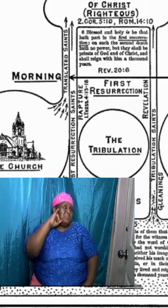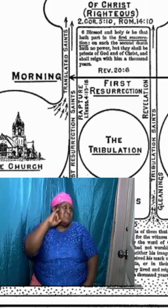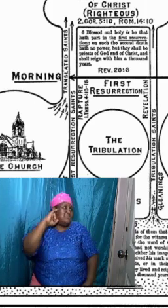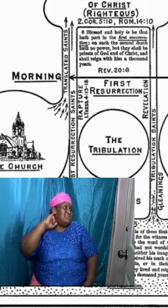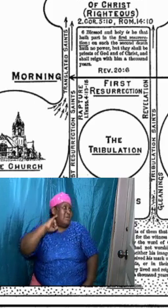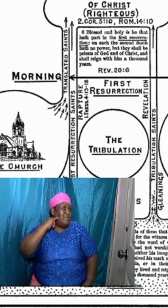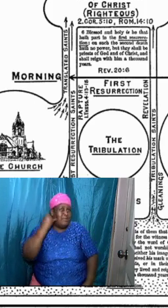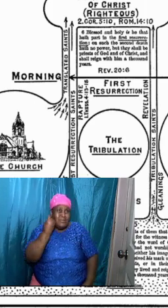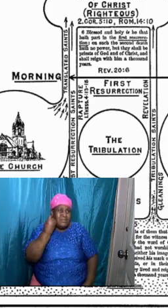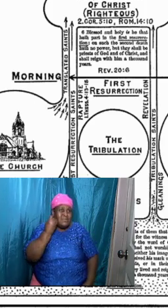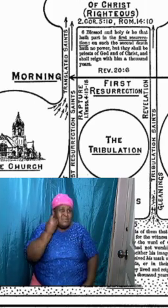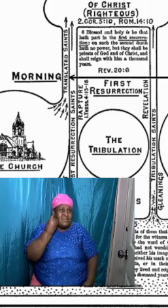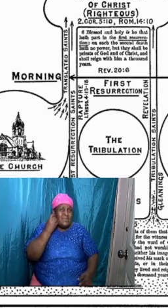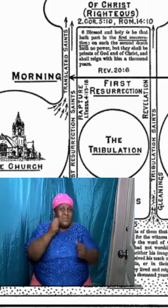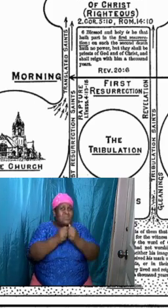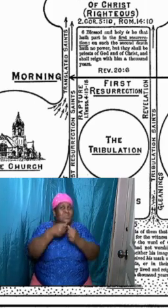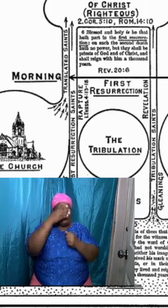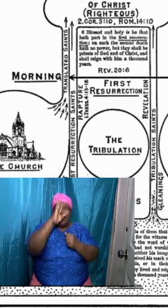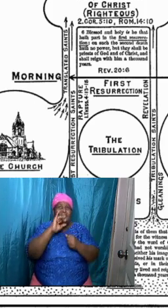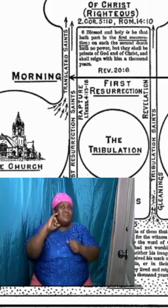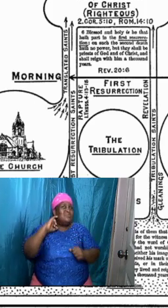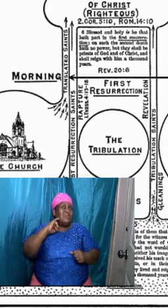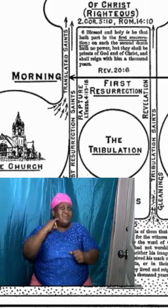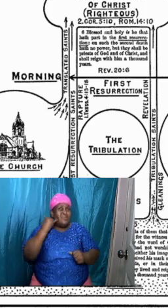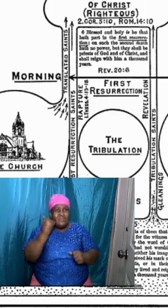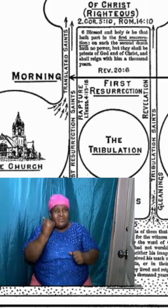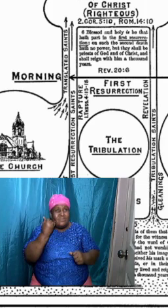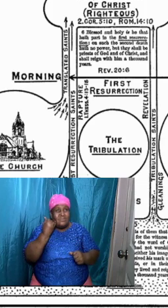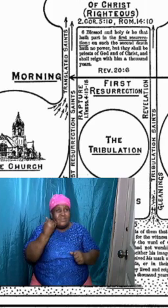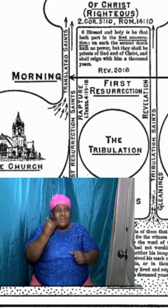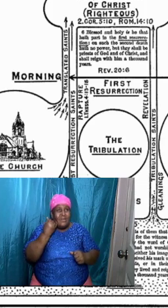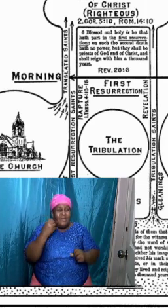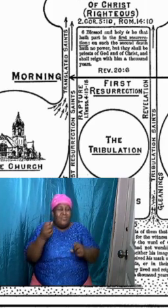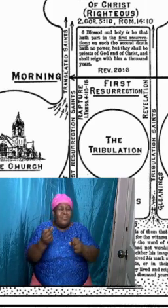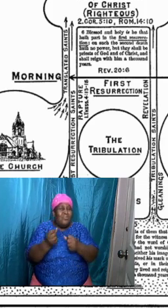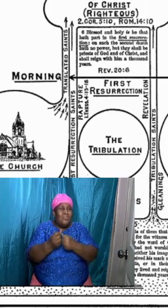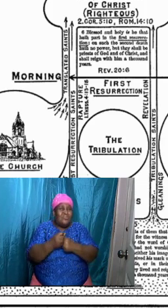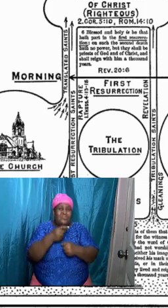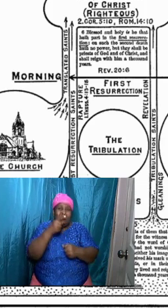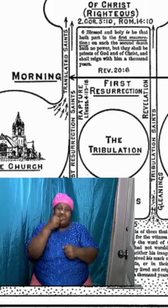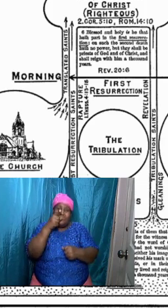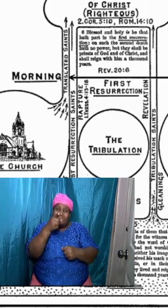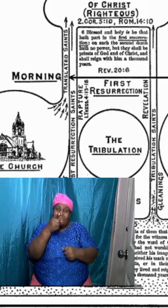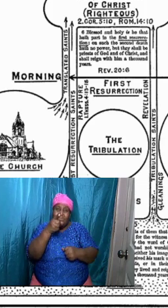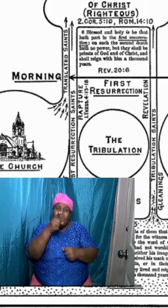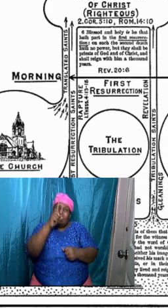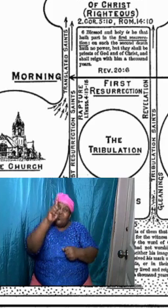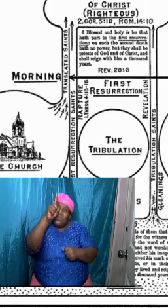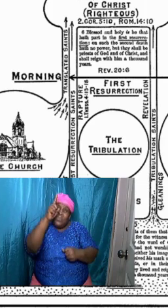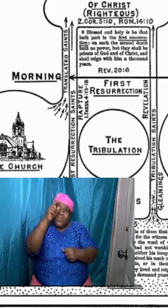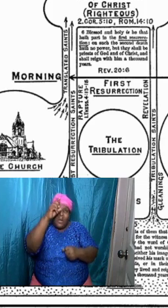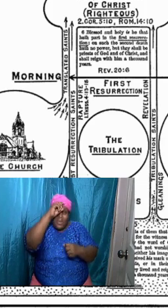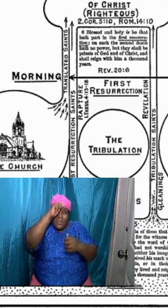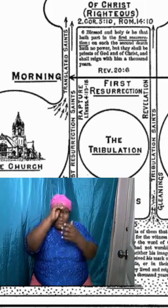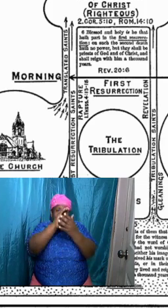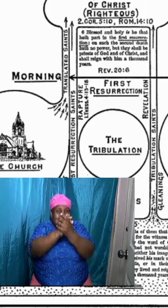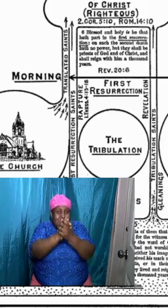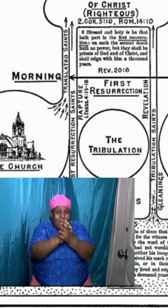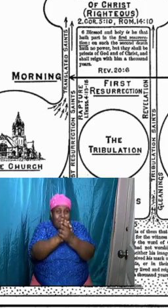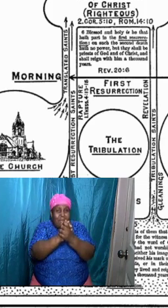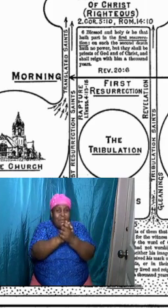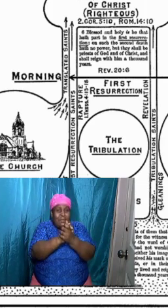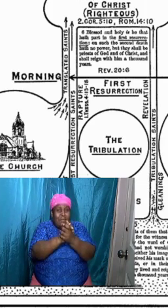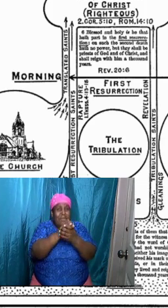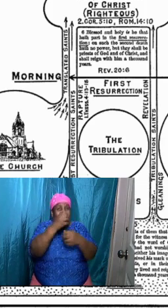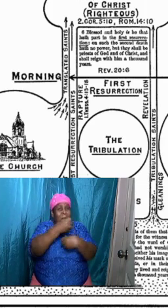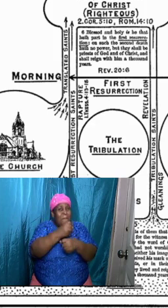godly jealousy for I have exposed you to one husband or I have caused you to